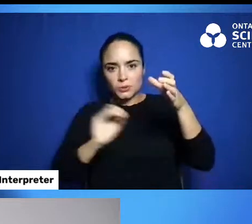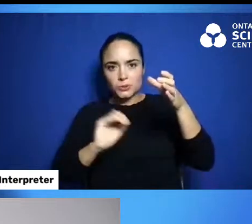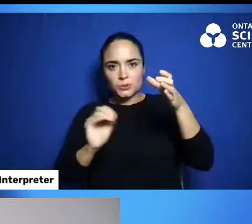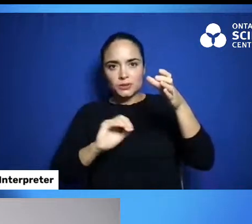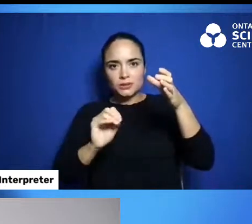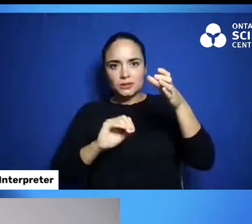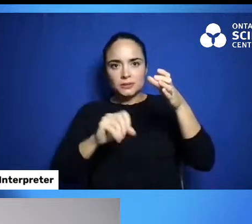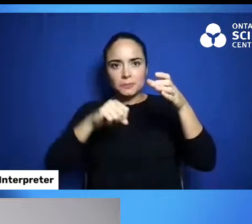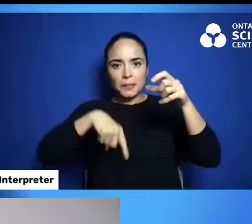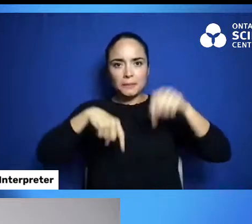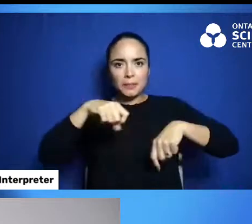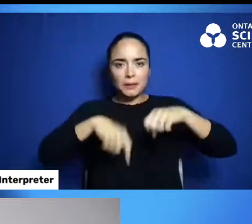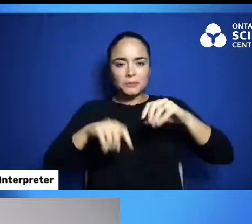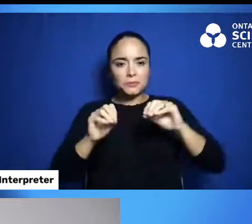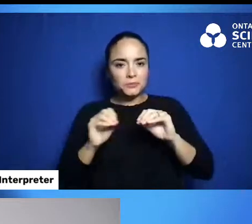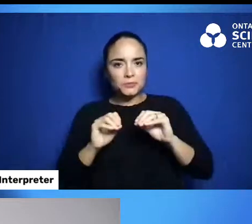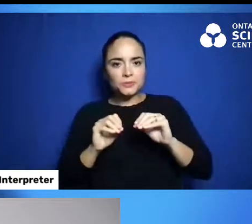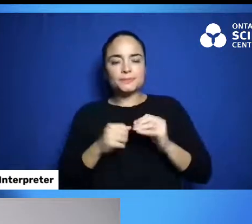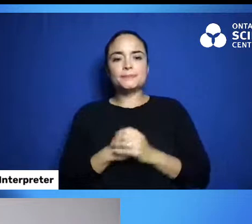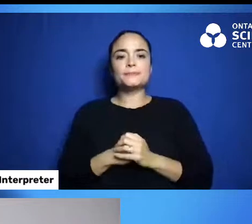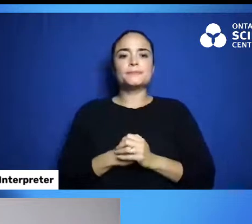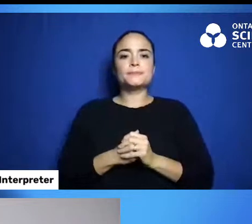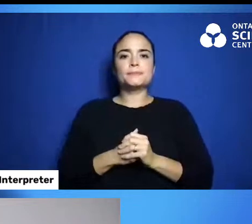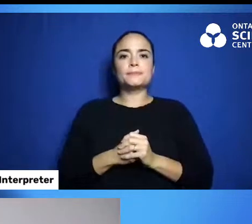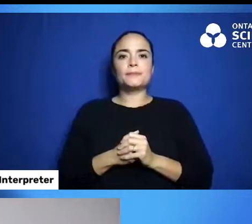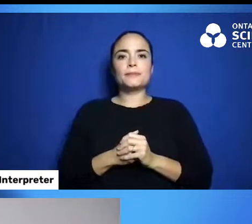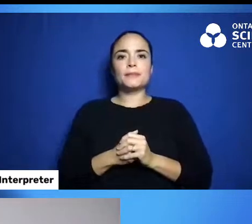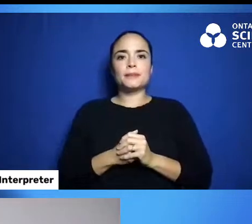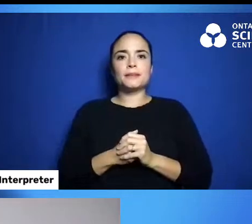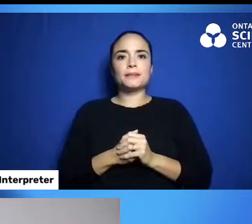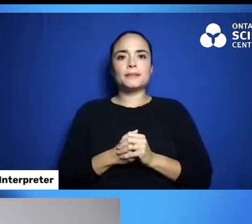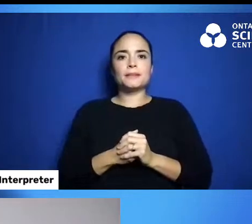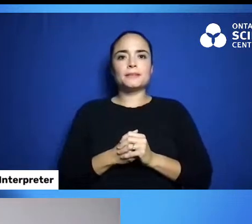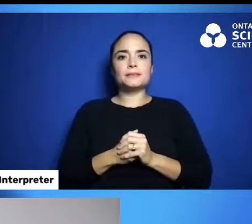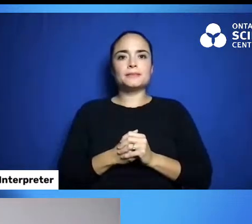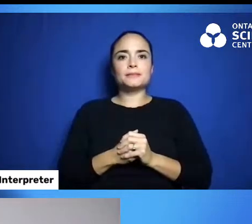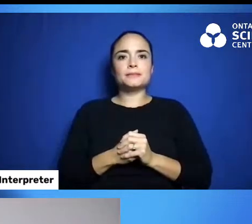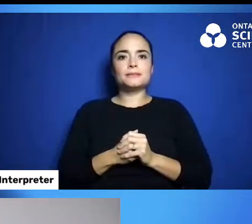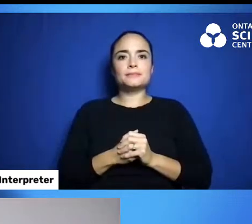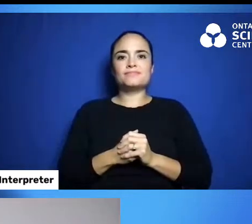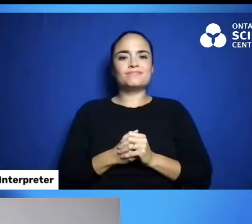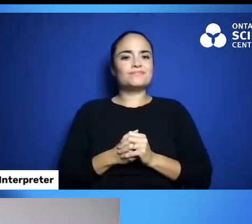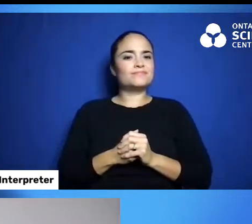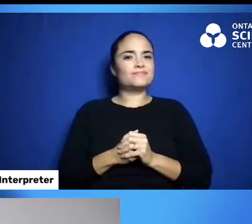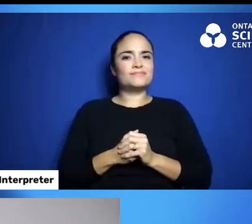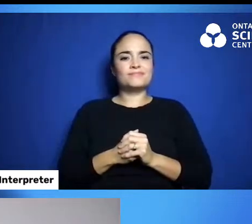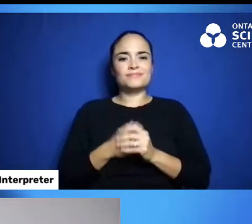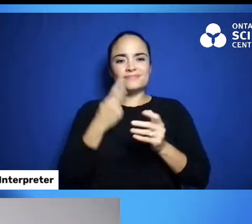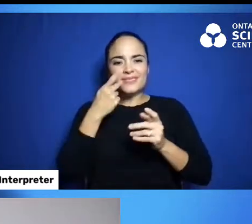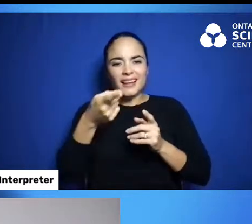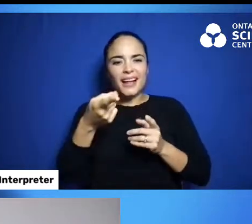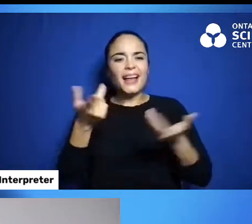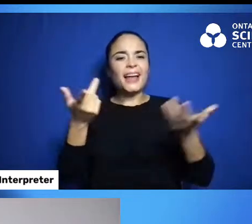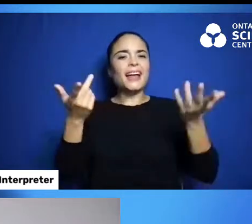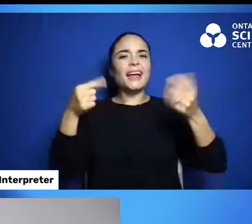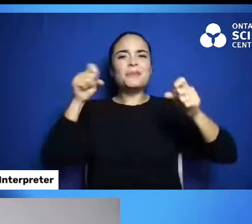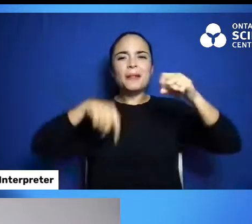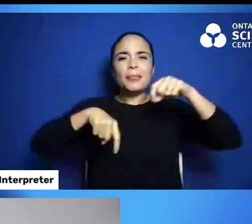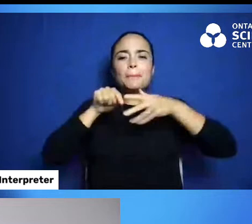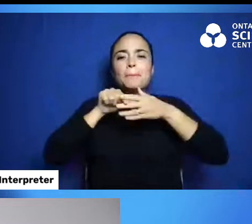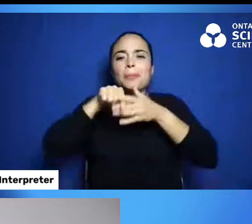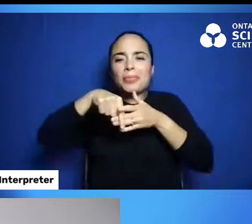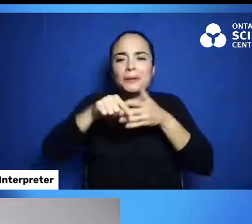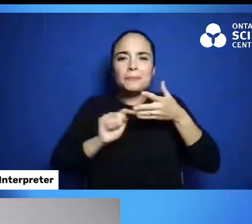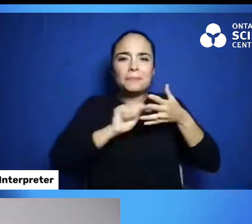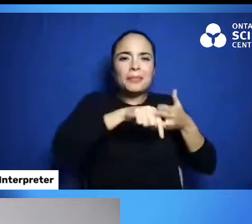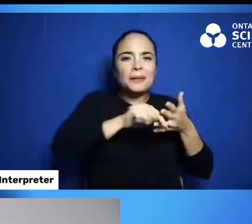I got some stuff falling out of my basket. I got a couple nuts falling out, little bits of